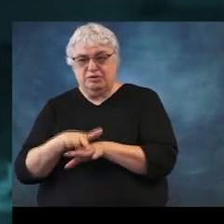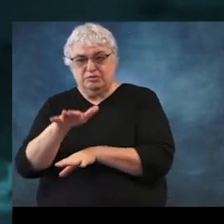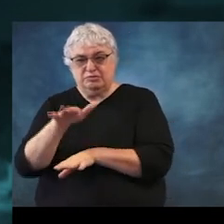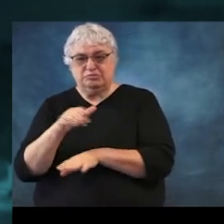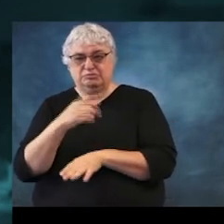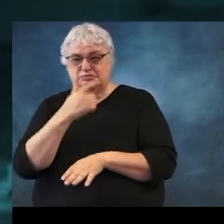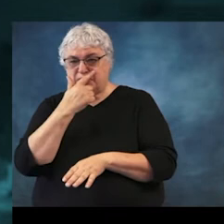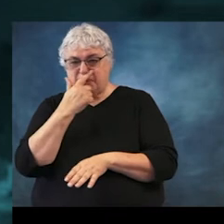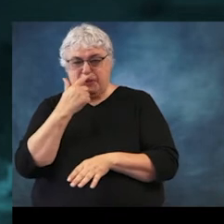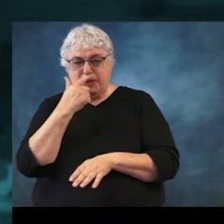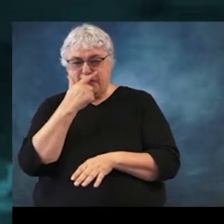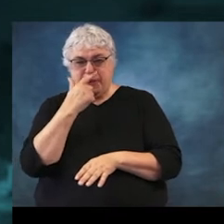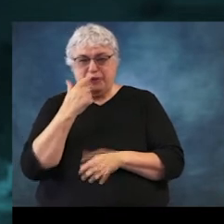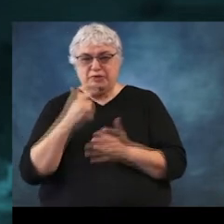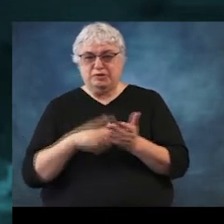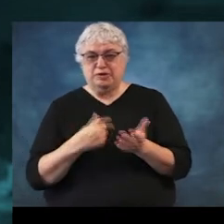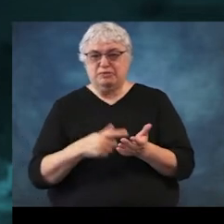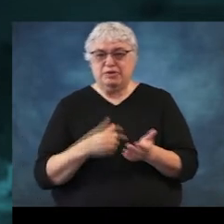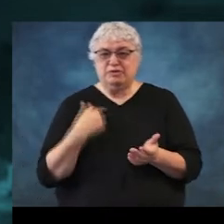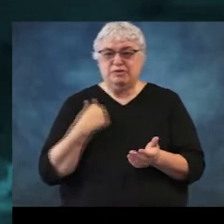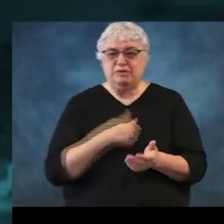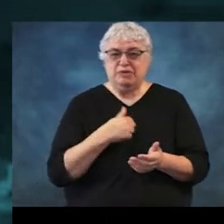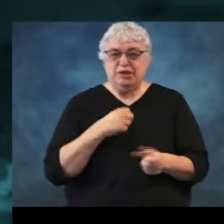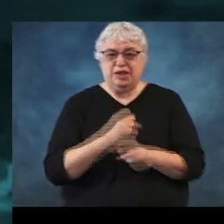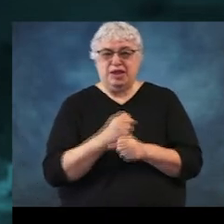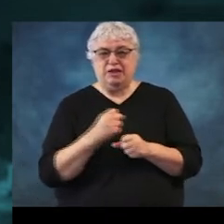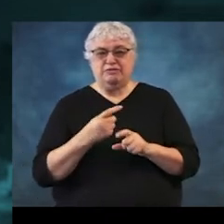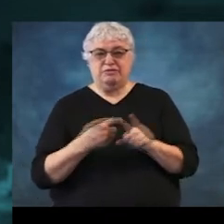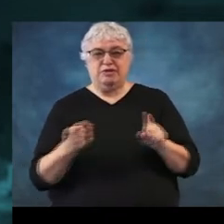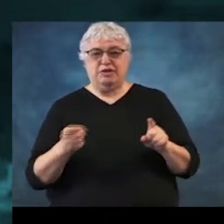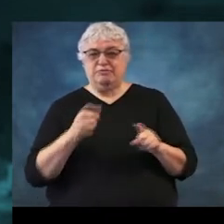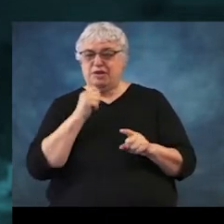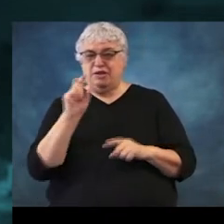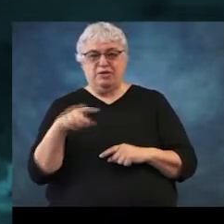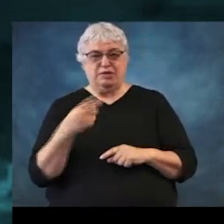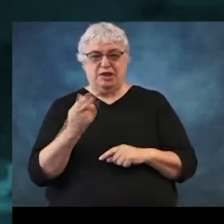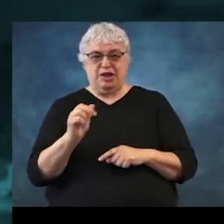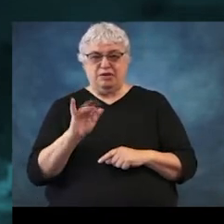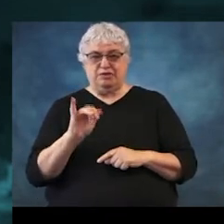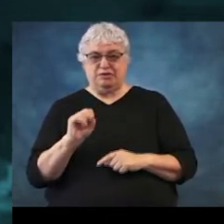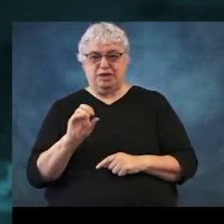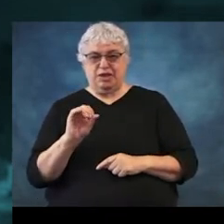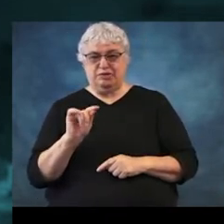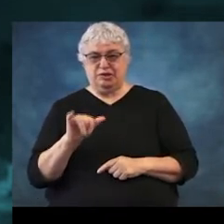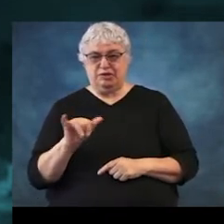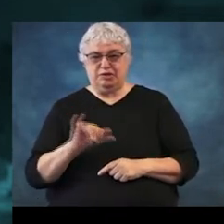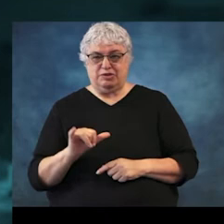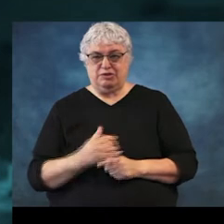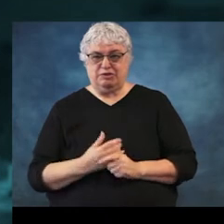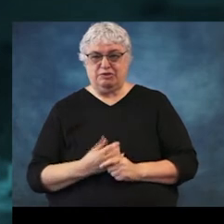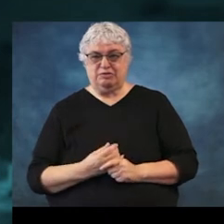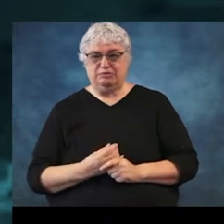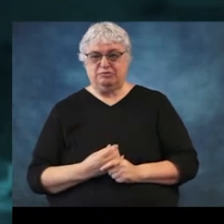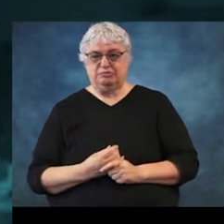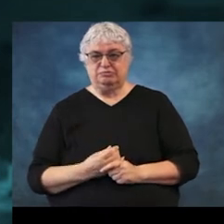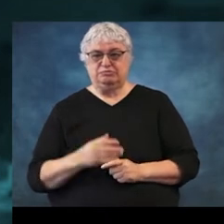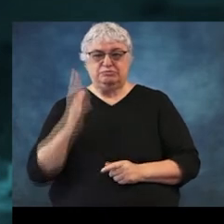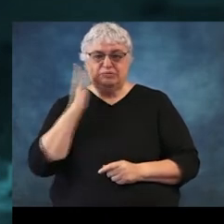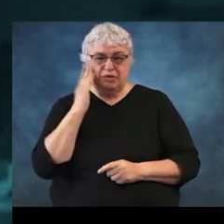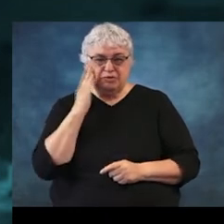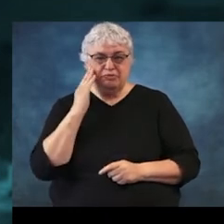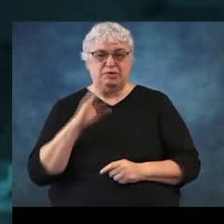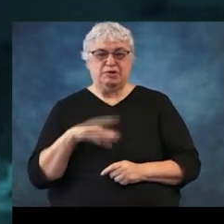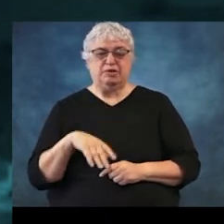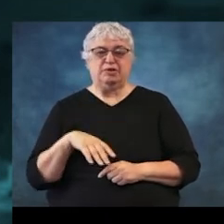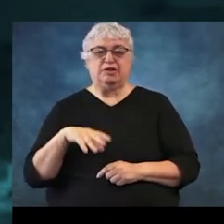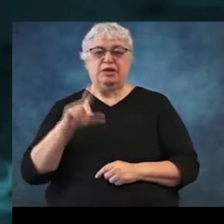get lots of flooding from this. And this is not unique to Harris County. This happens in other locations, know, Beaumont, Port